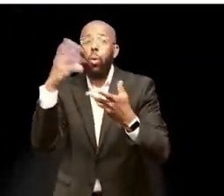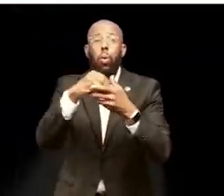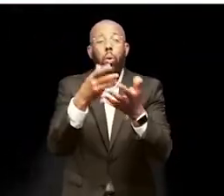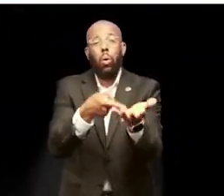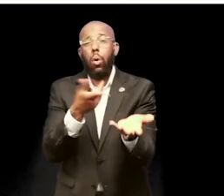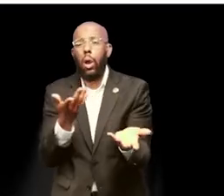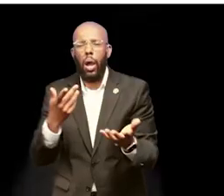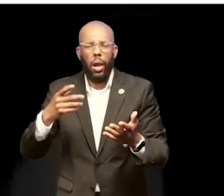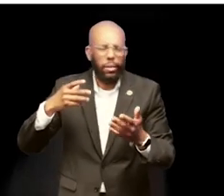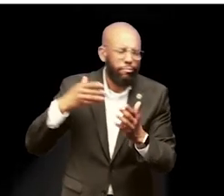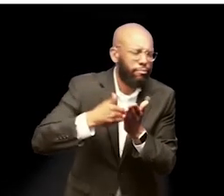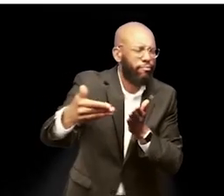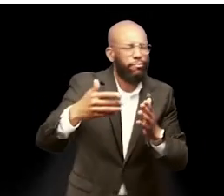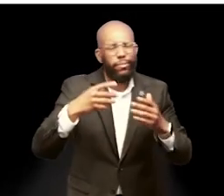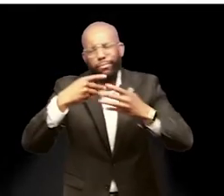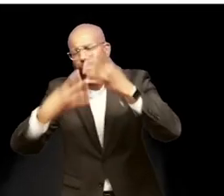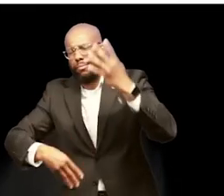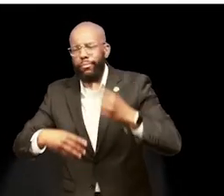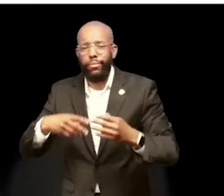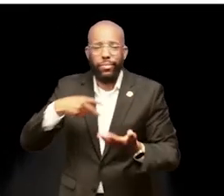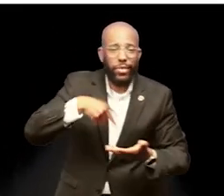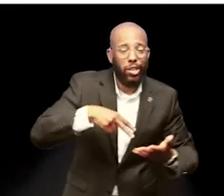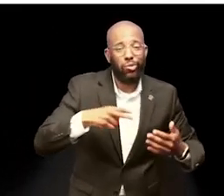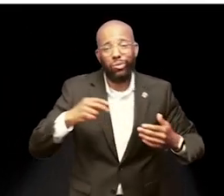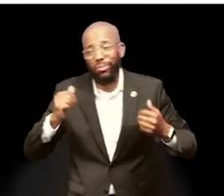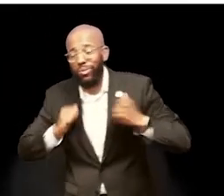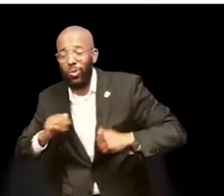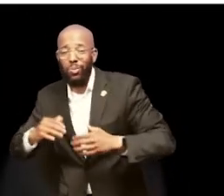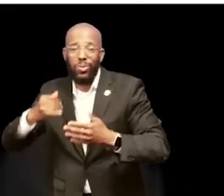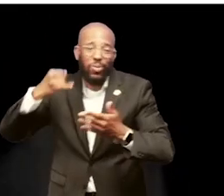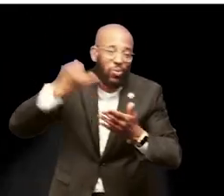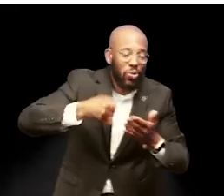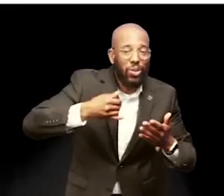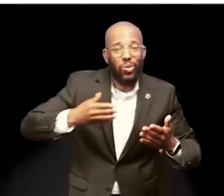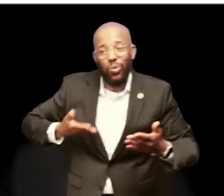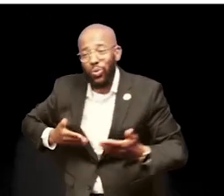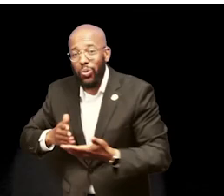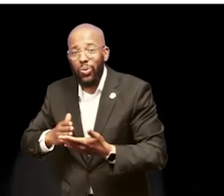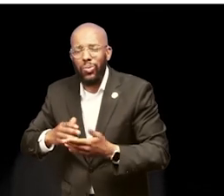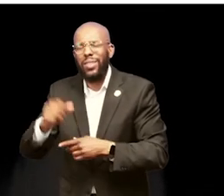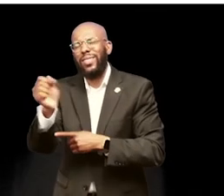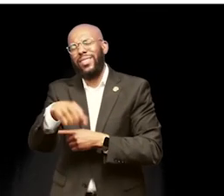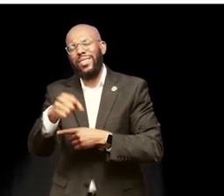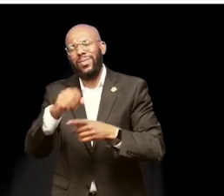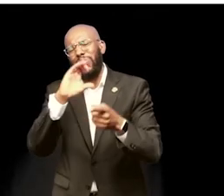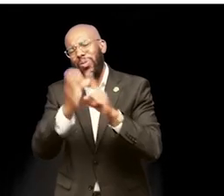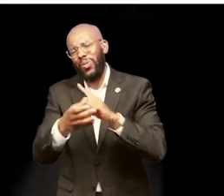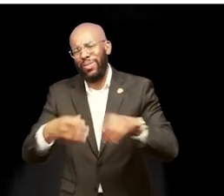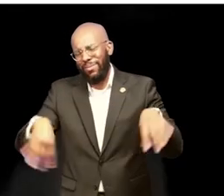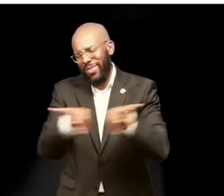it ever was. At this moment, in our homes and on our streets, people of all walks of life are coming together,